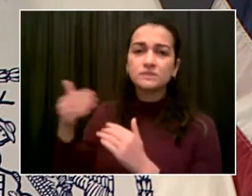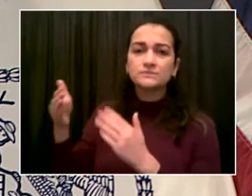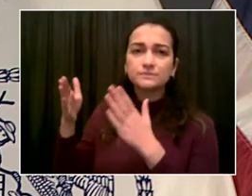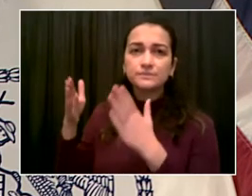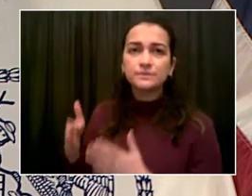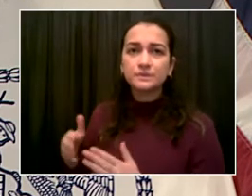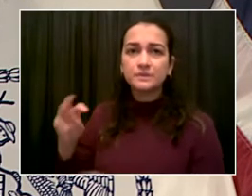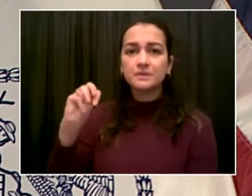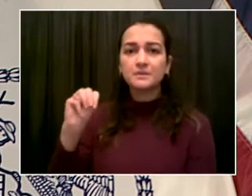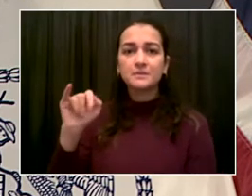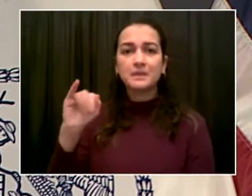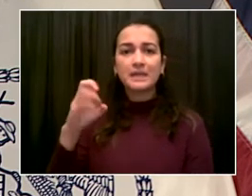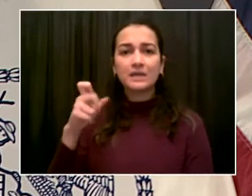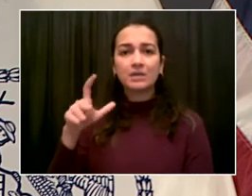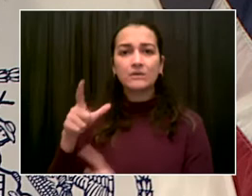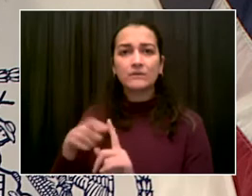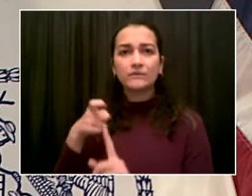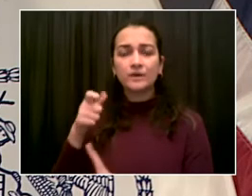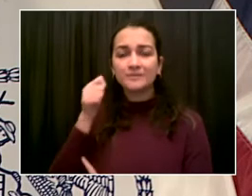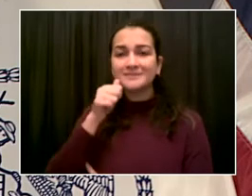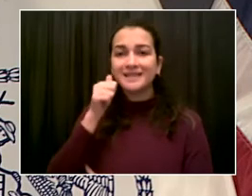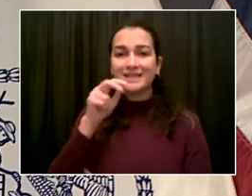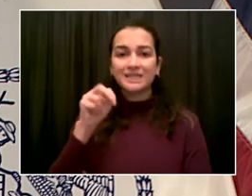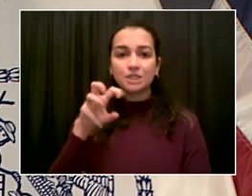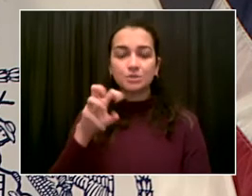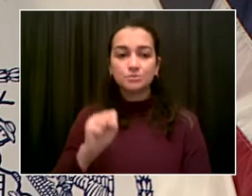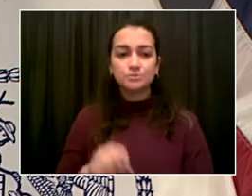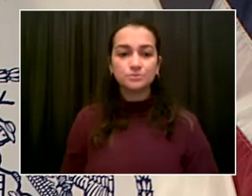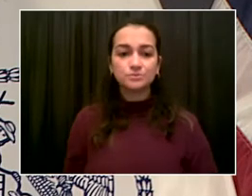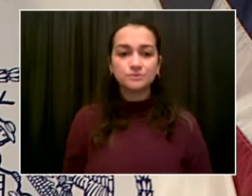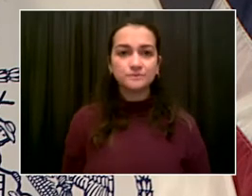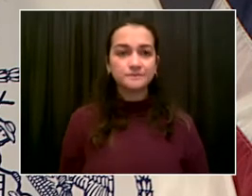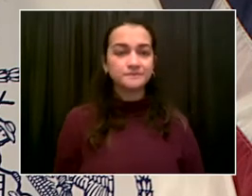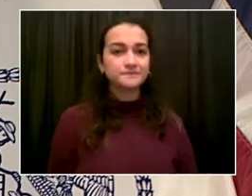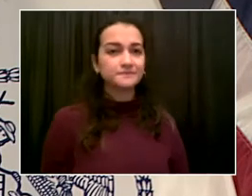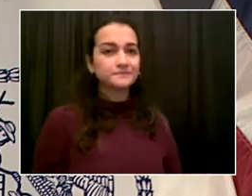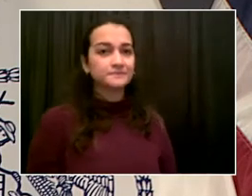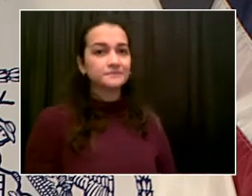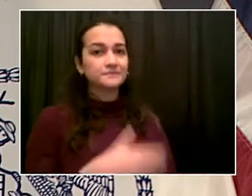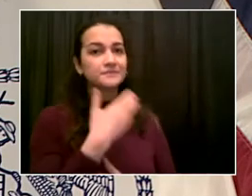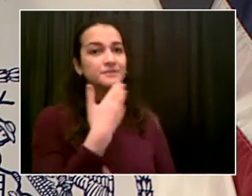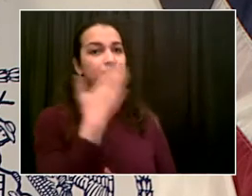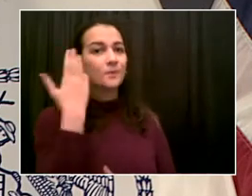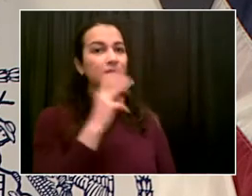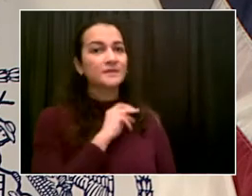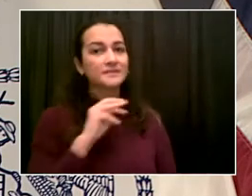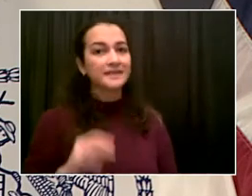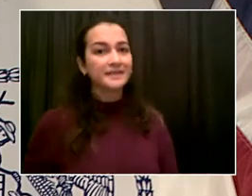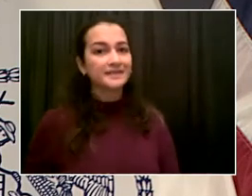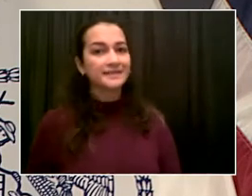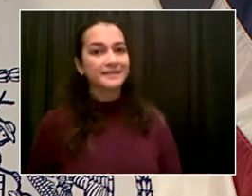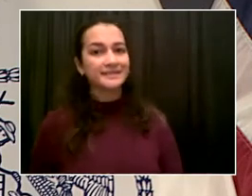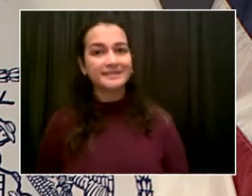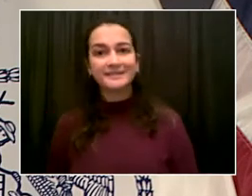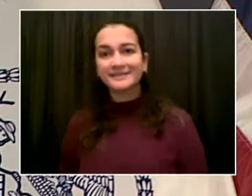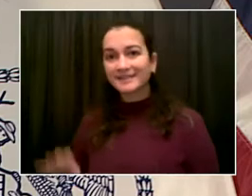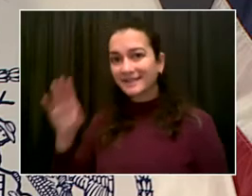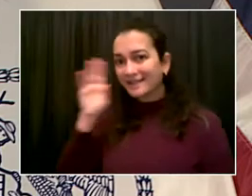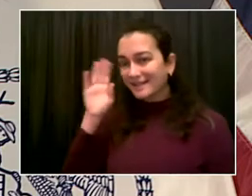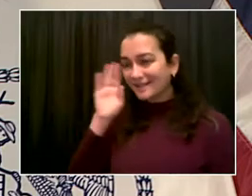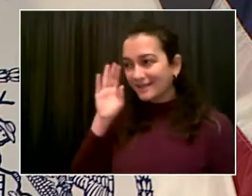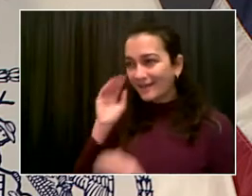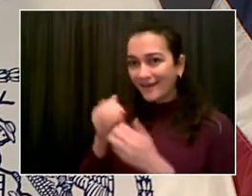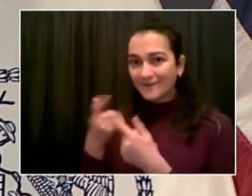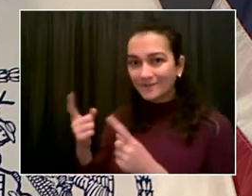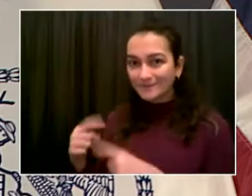Hey, good morning, Mr. Mayor. Hey, Michael, how you been? How was your Thanksgiving? I'm good. It was great. Thanks for asking.